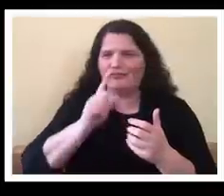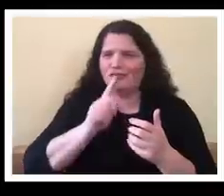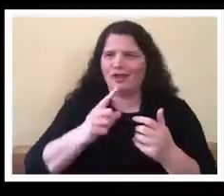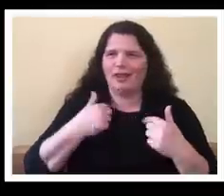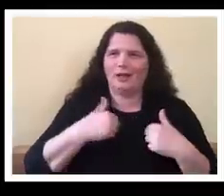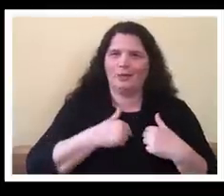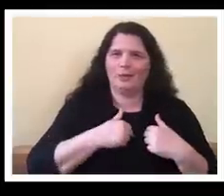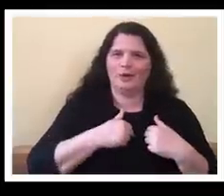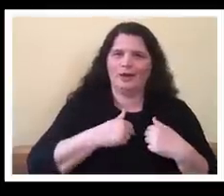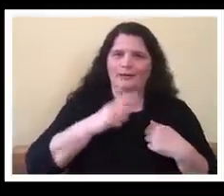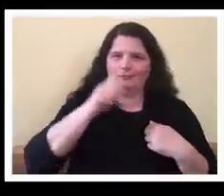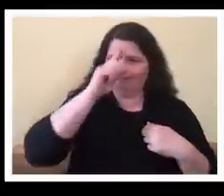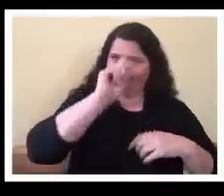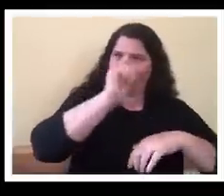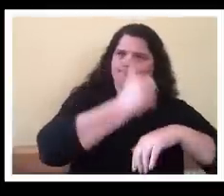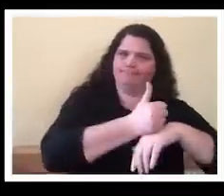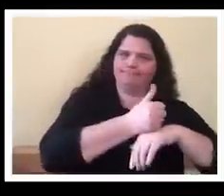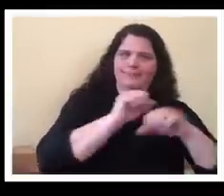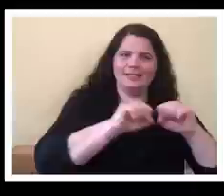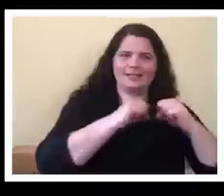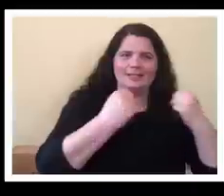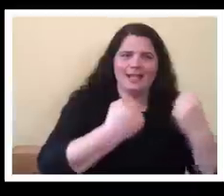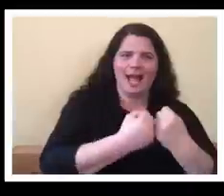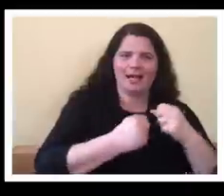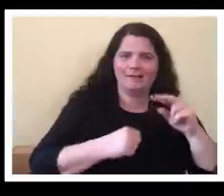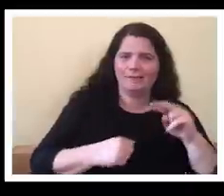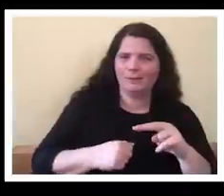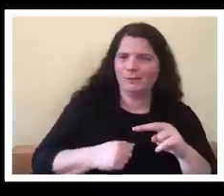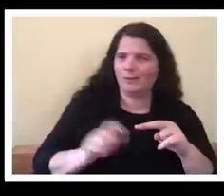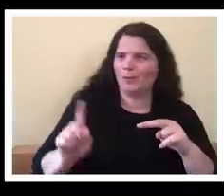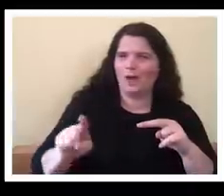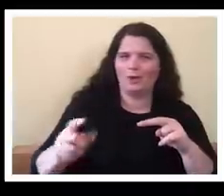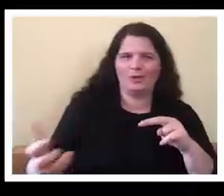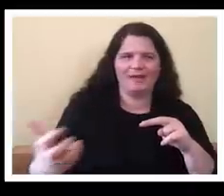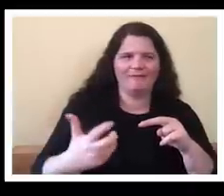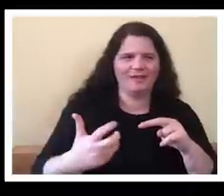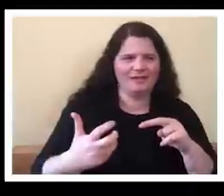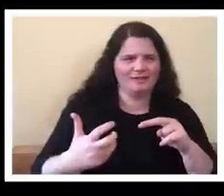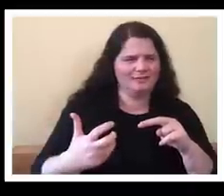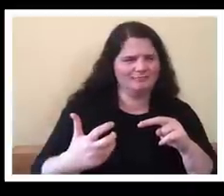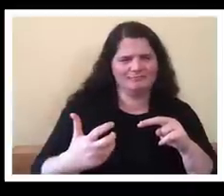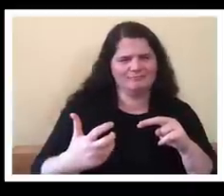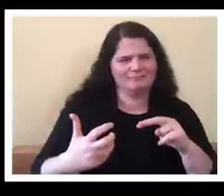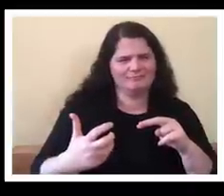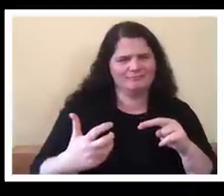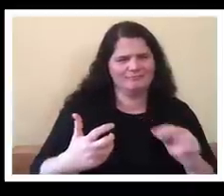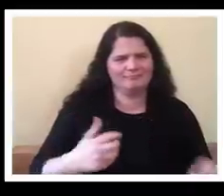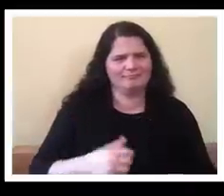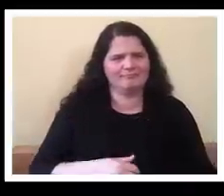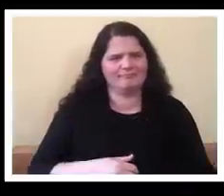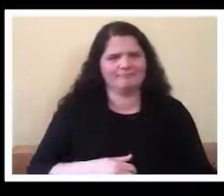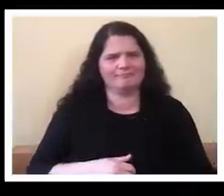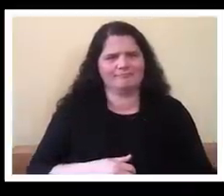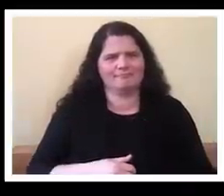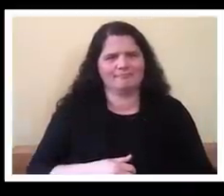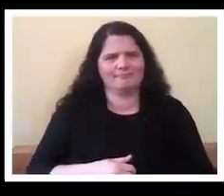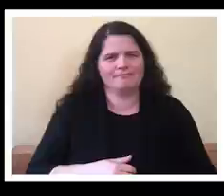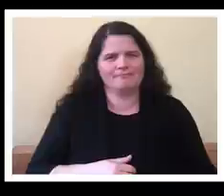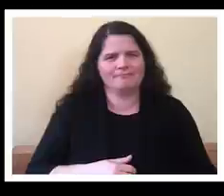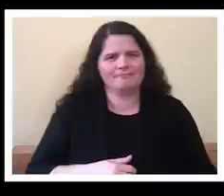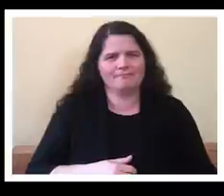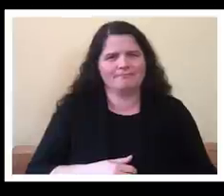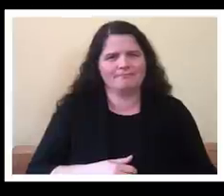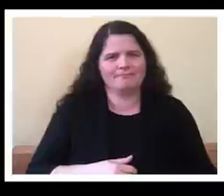and that that kind of the